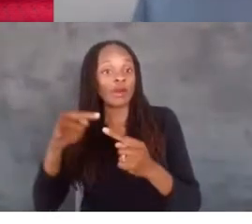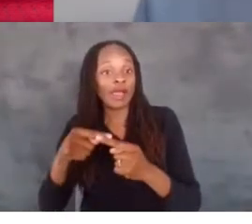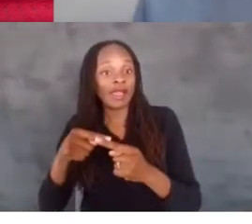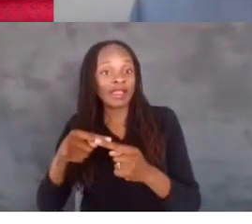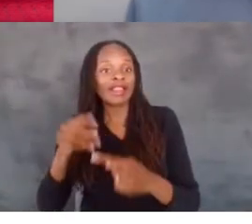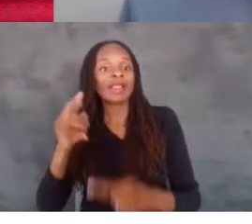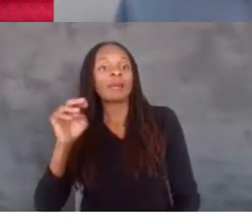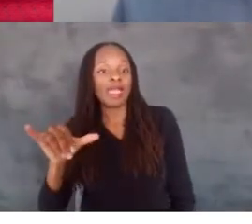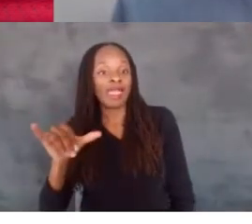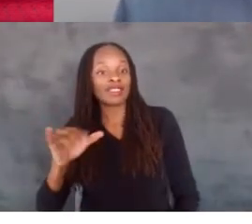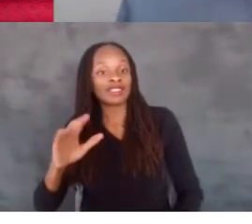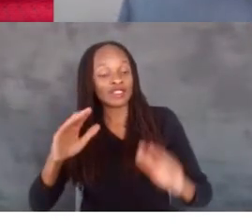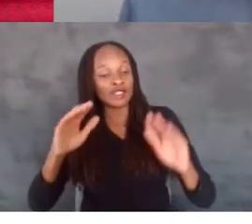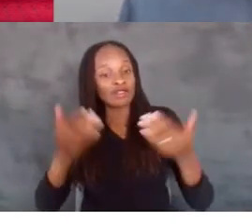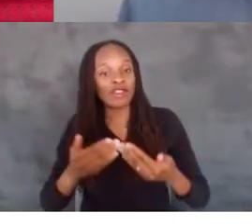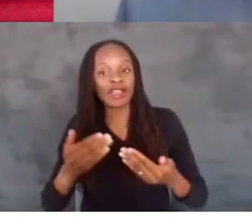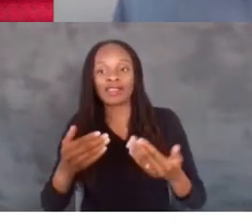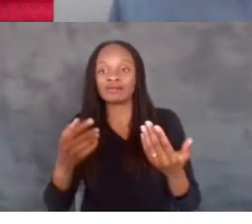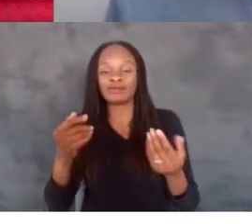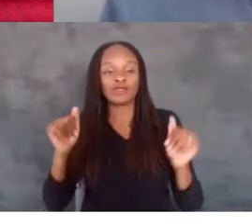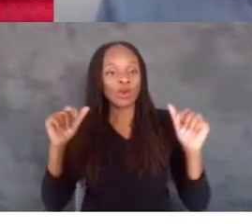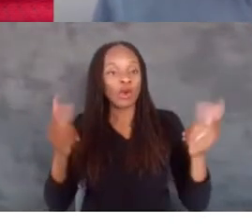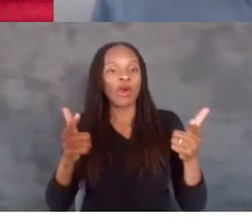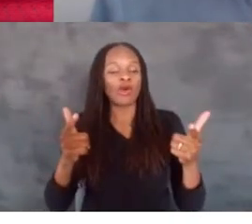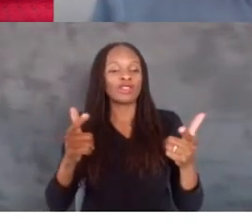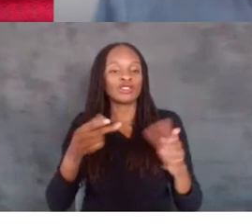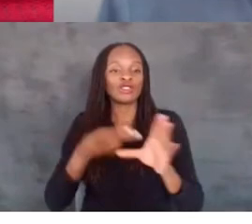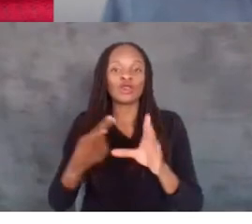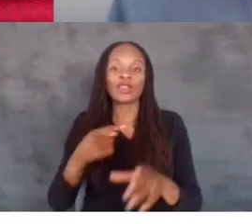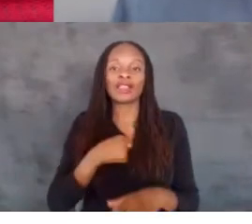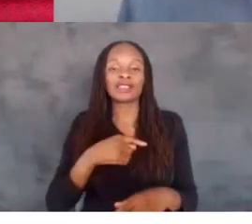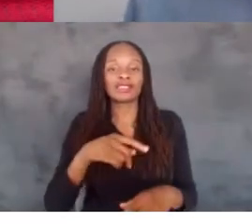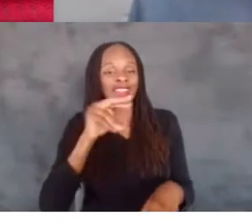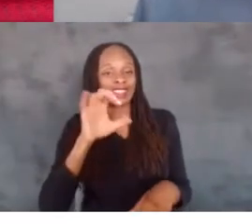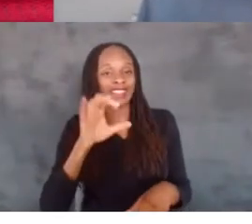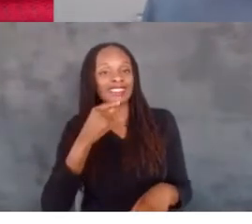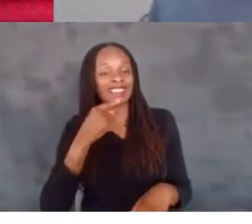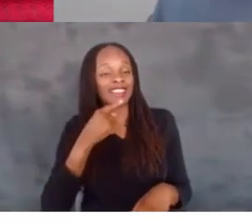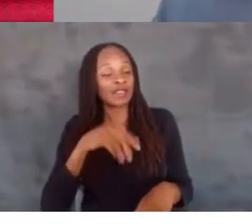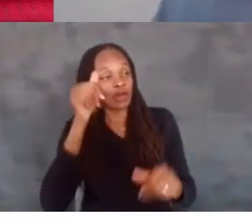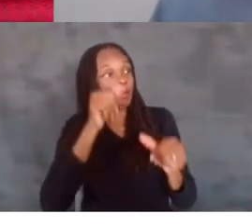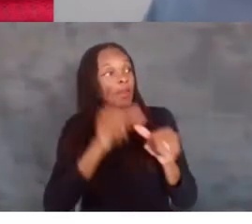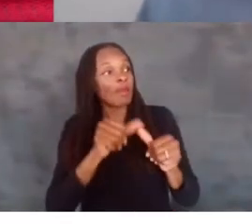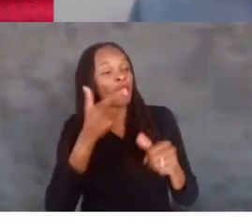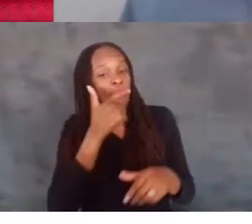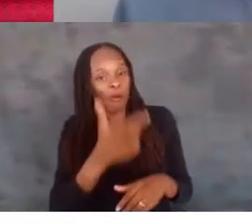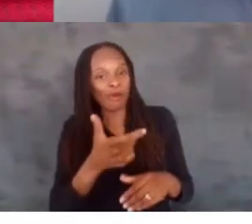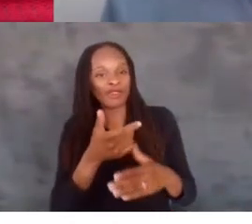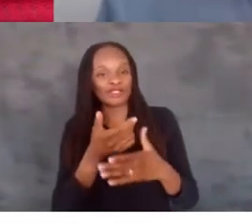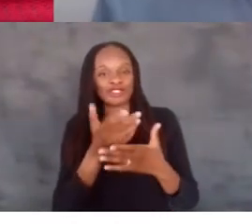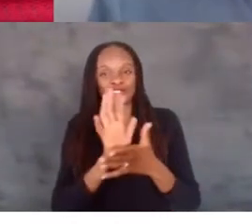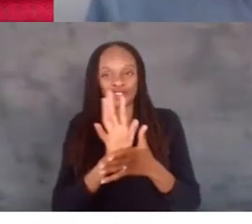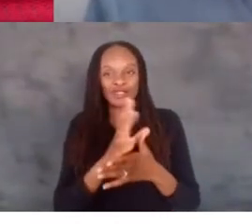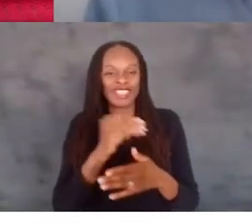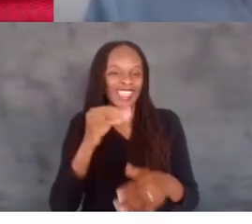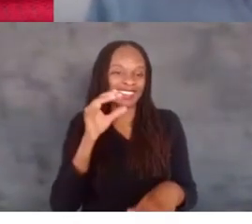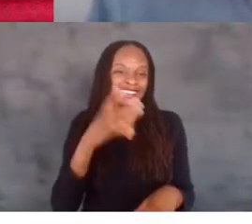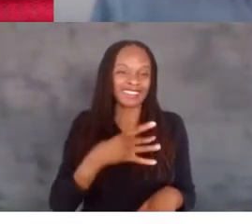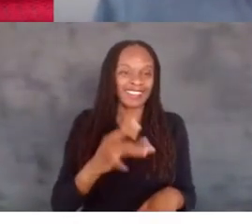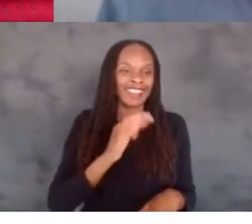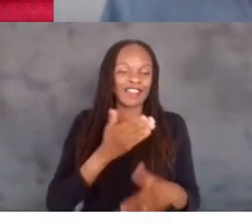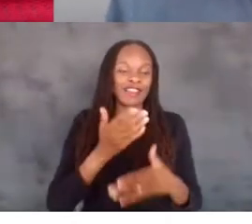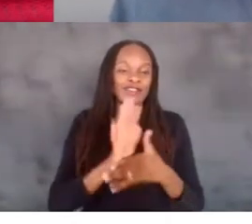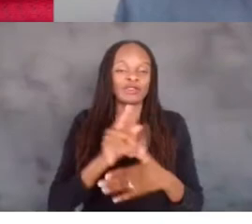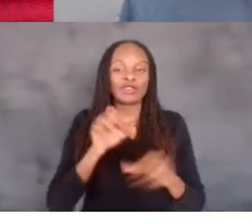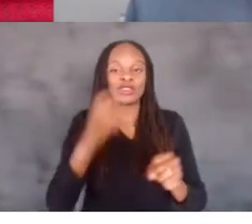us. Remember, everybody, watch, like, and share the films. You're going to see ways to engage and be a part of our year